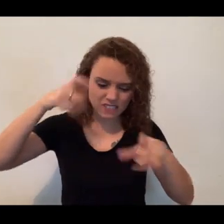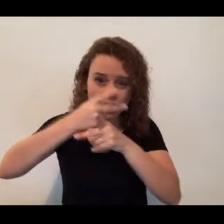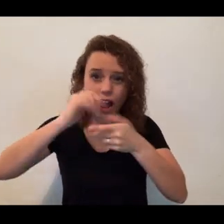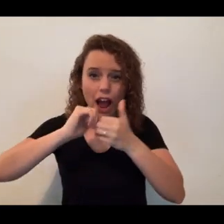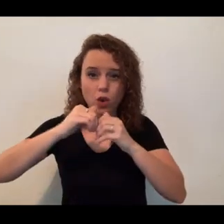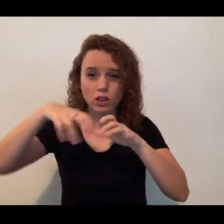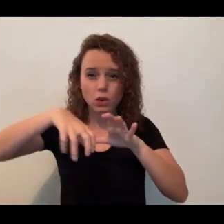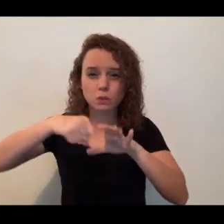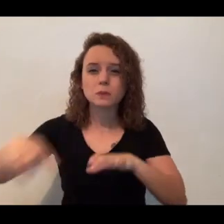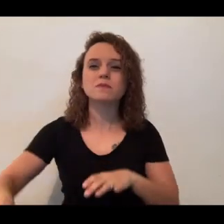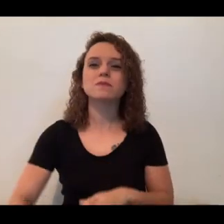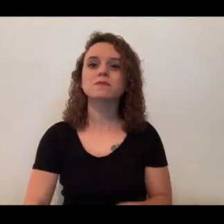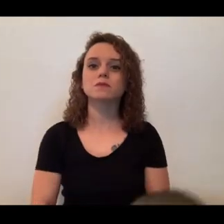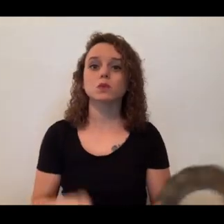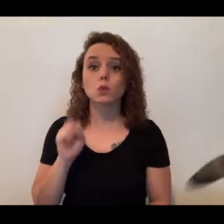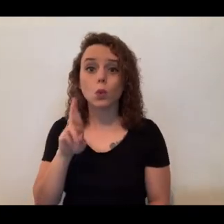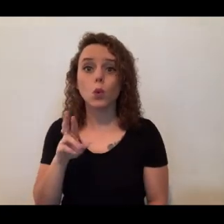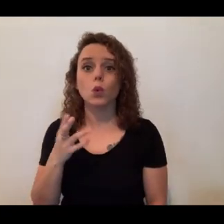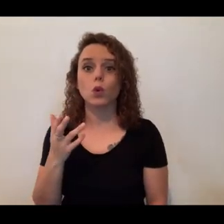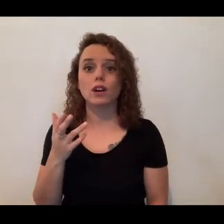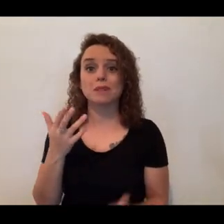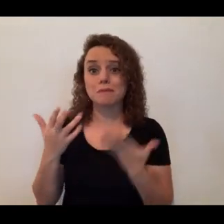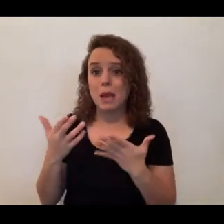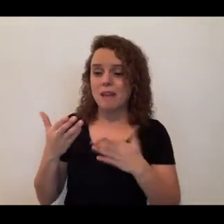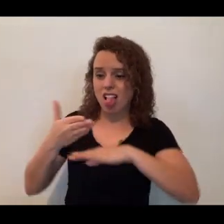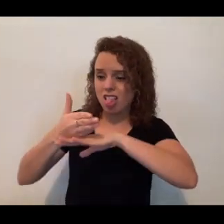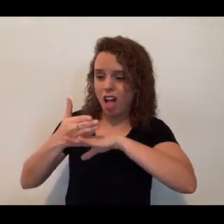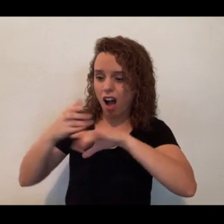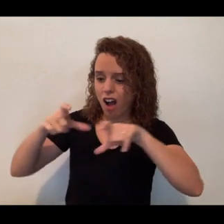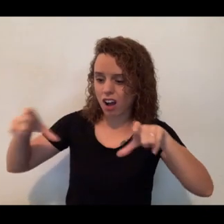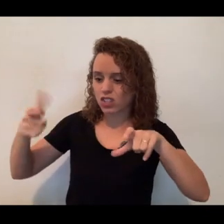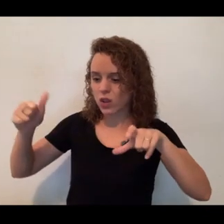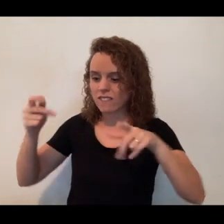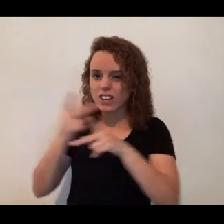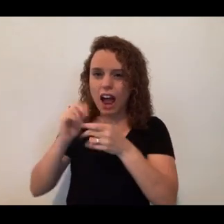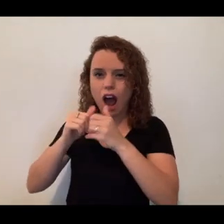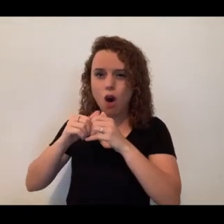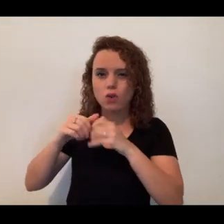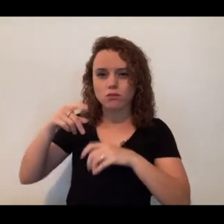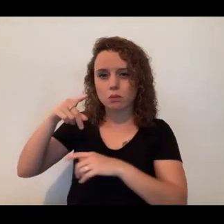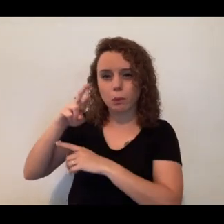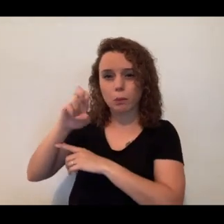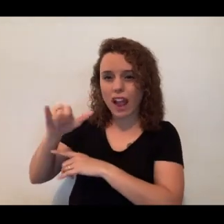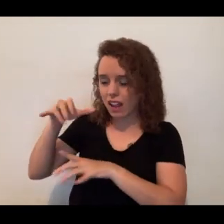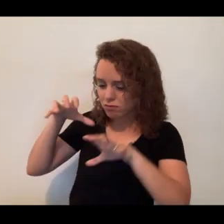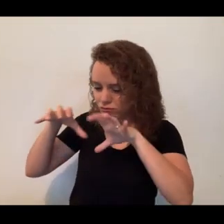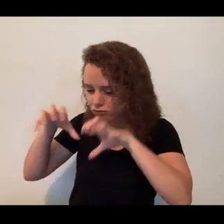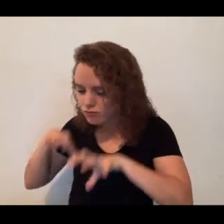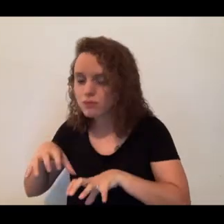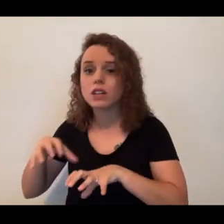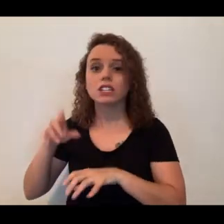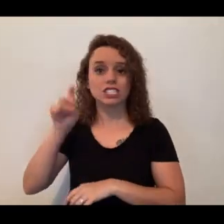out of an old, decaying log. She would have to use her brain a lot. We call that cognitive thinking.